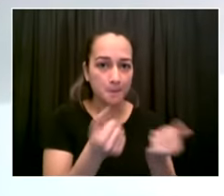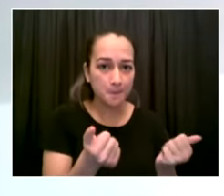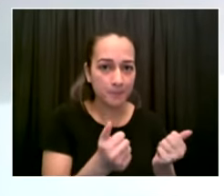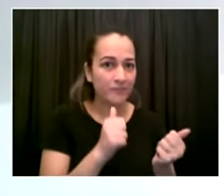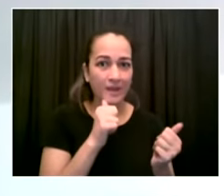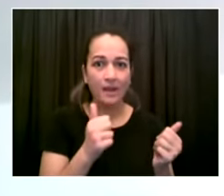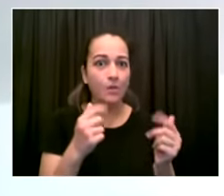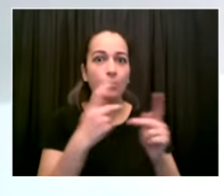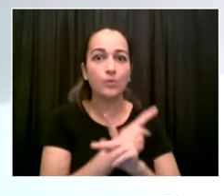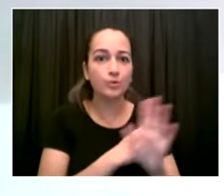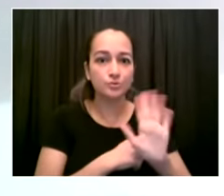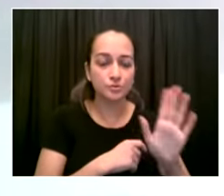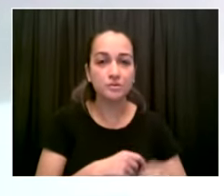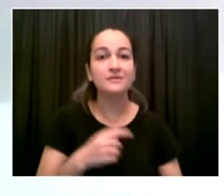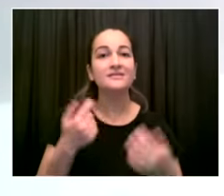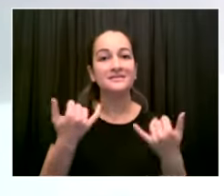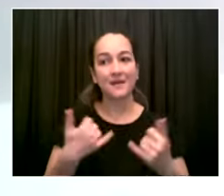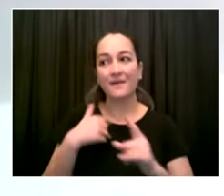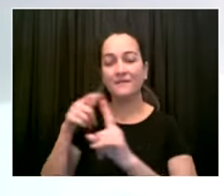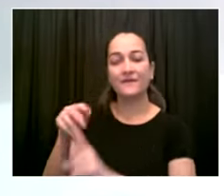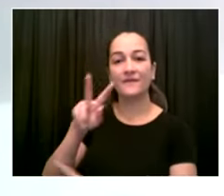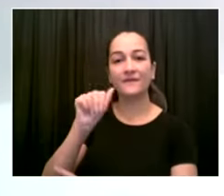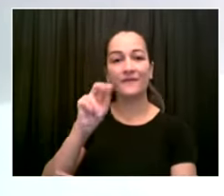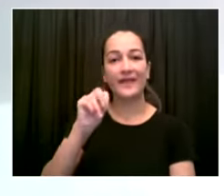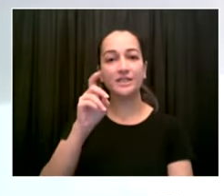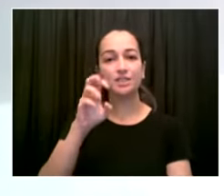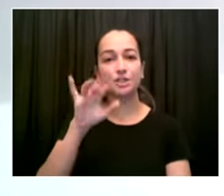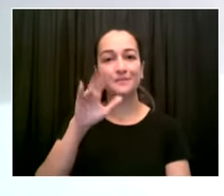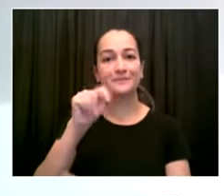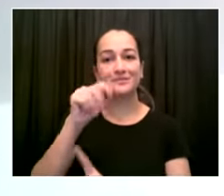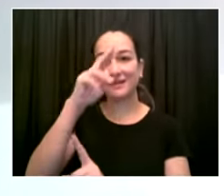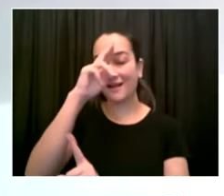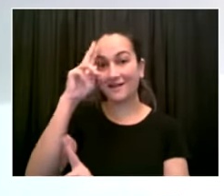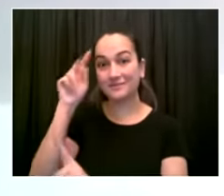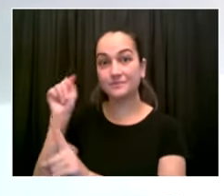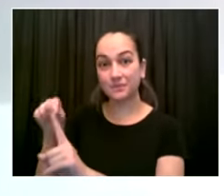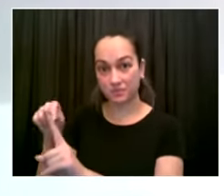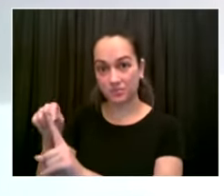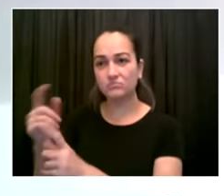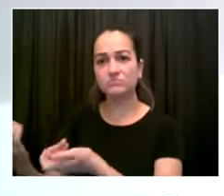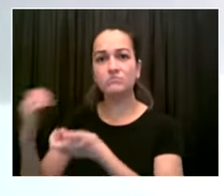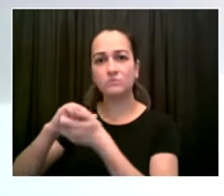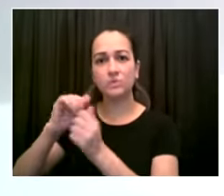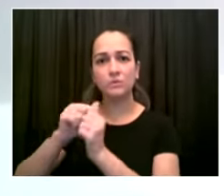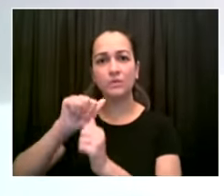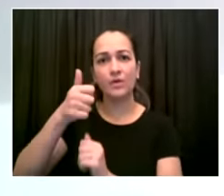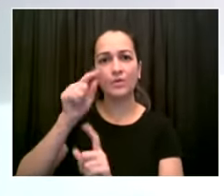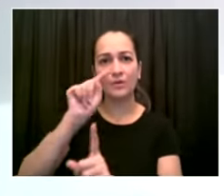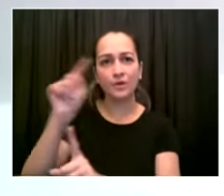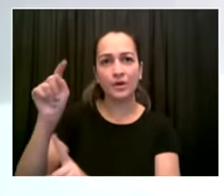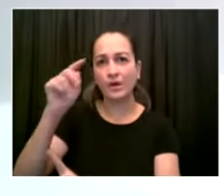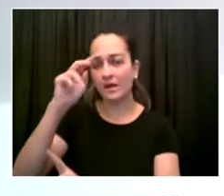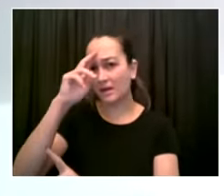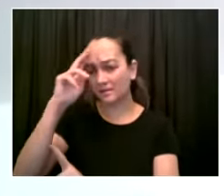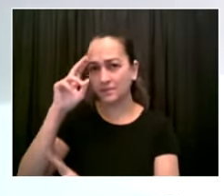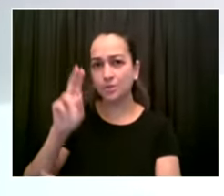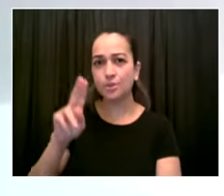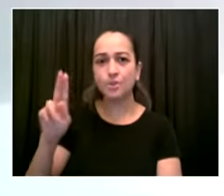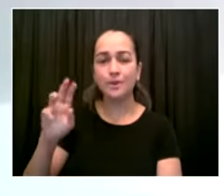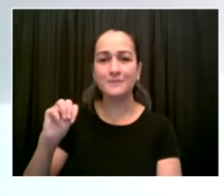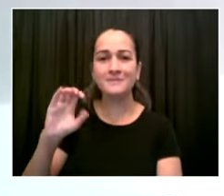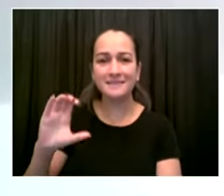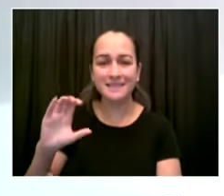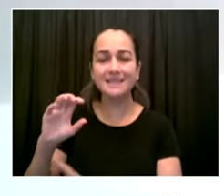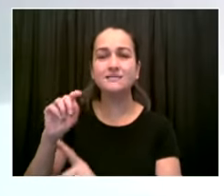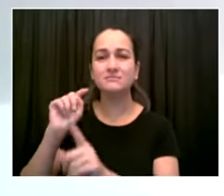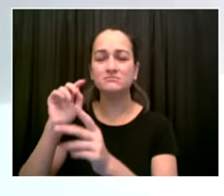other uh hospitals and providers to make sure that everybody in staten island has the best treatment and so